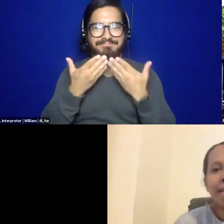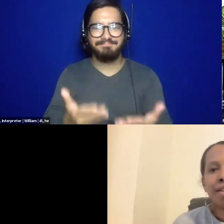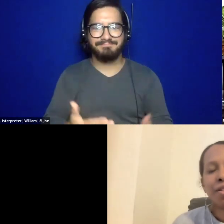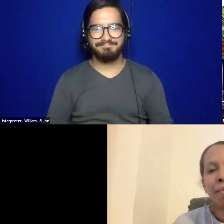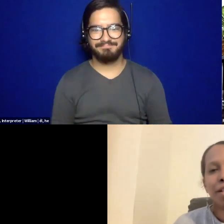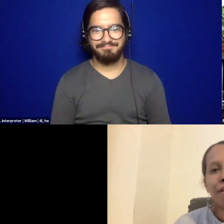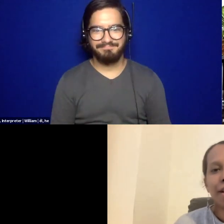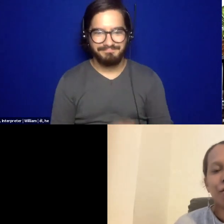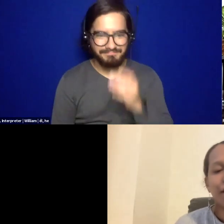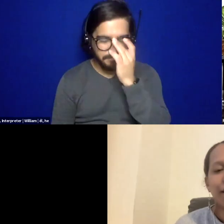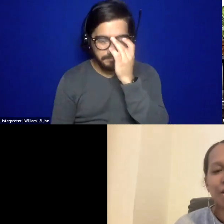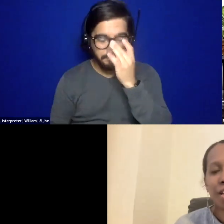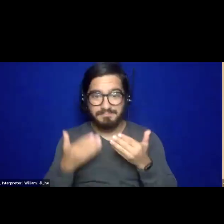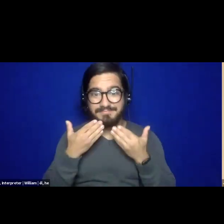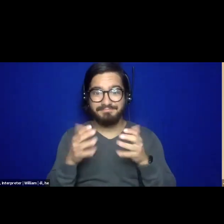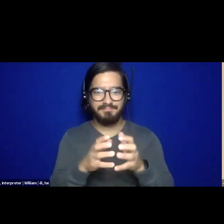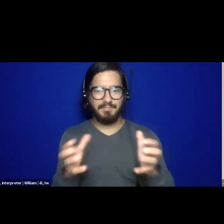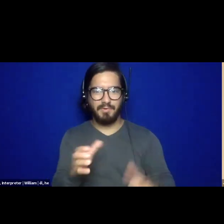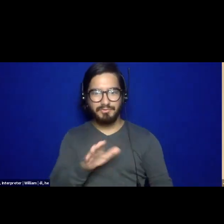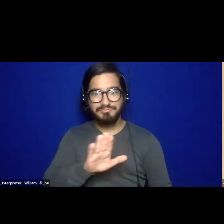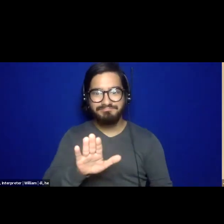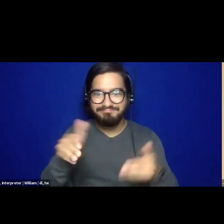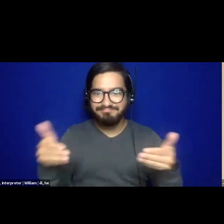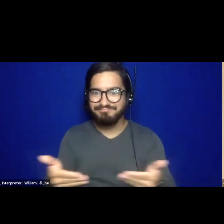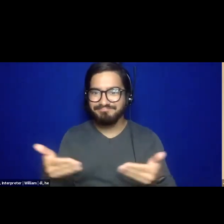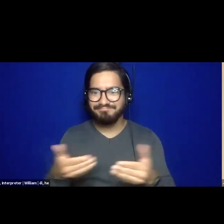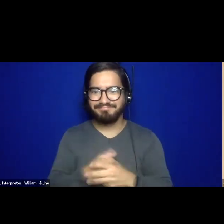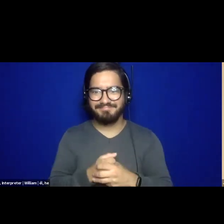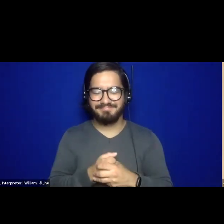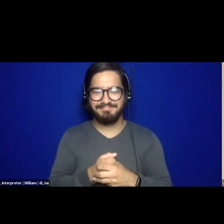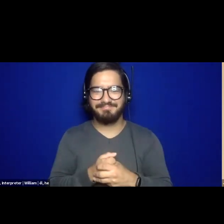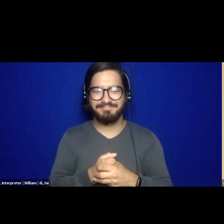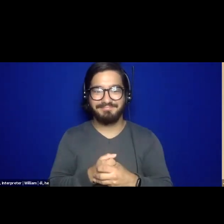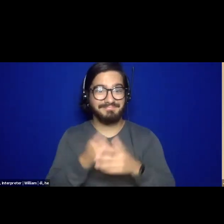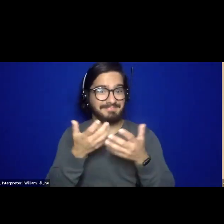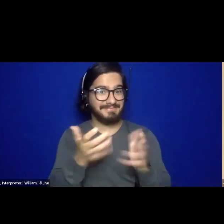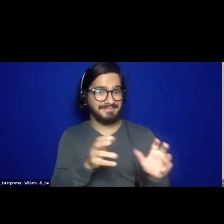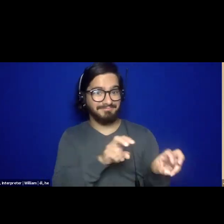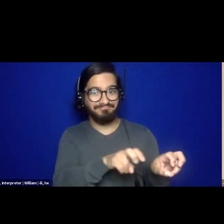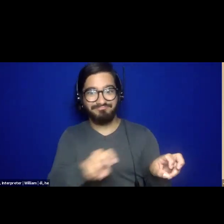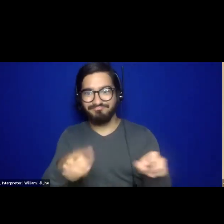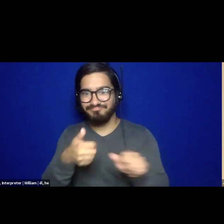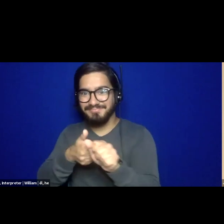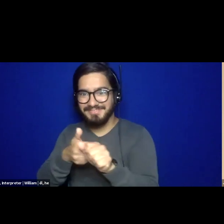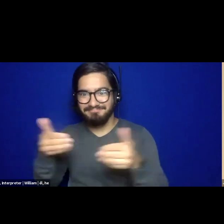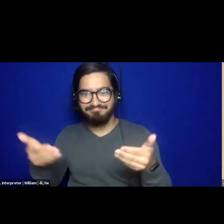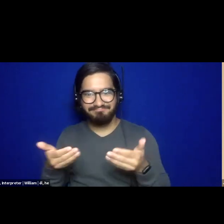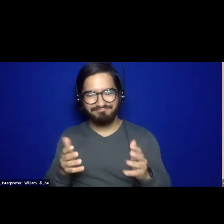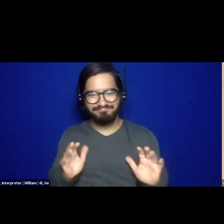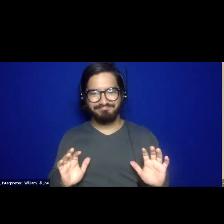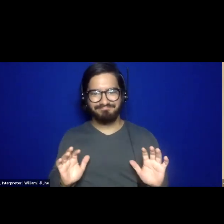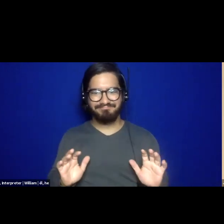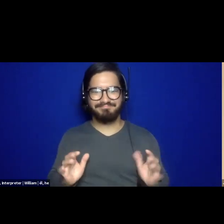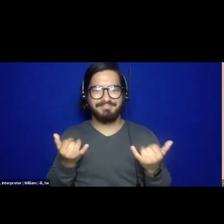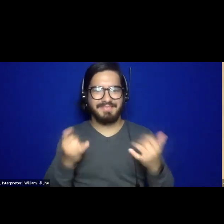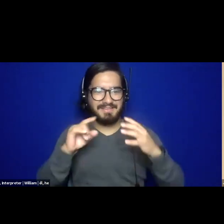Thank you so much for that introduction. So that rounds out our panelists, and let's get started. So